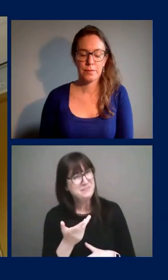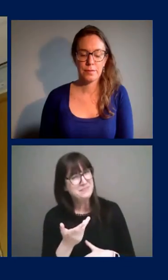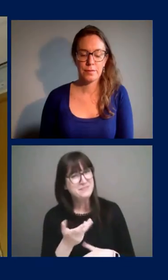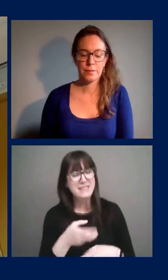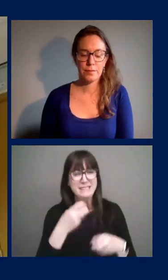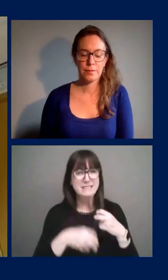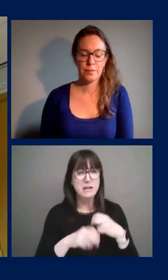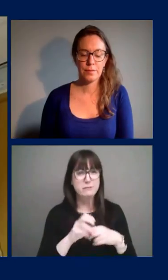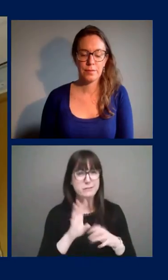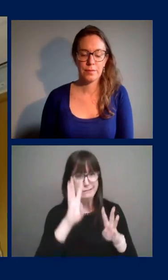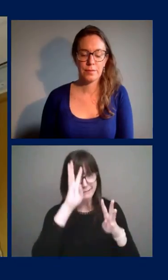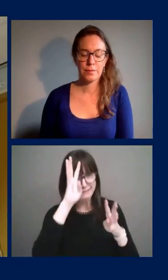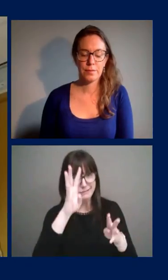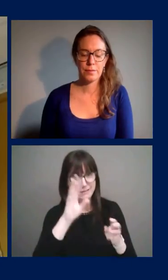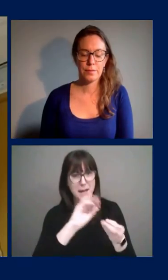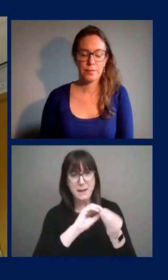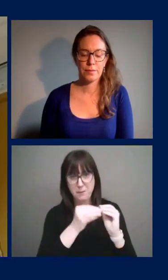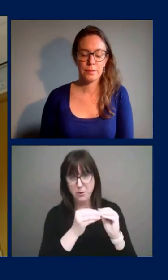because, um,